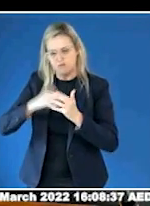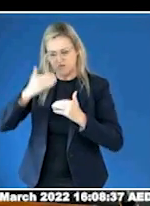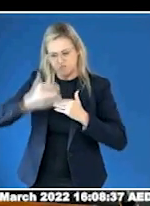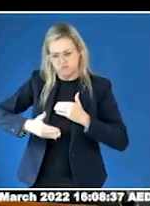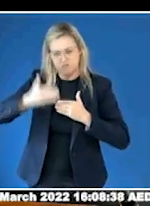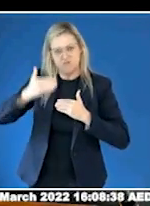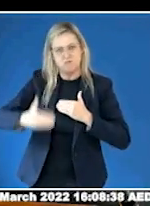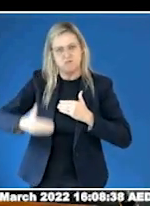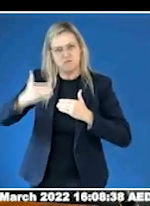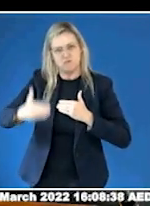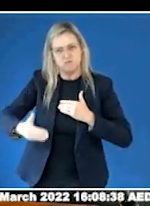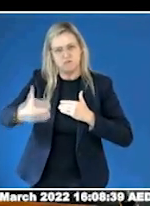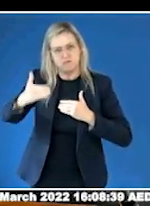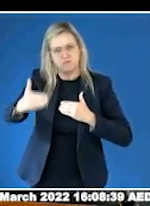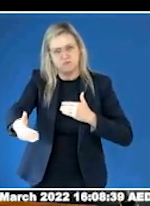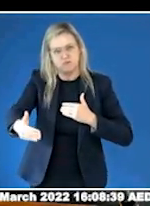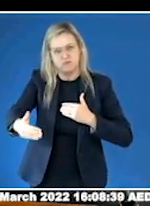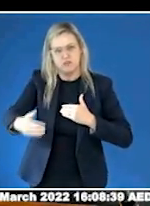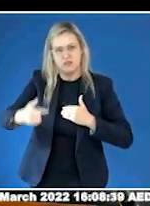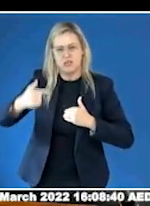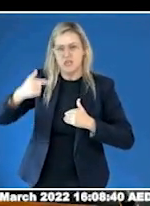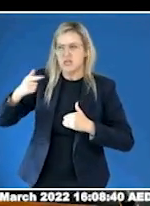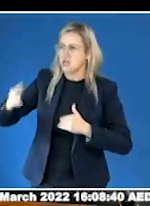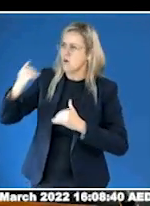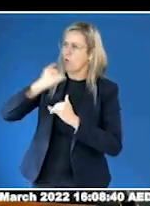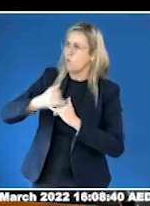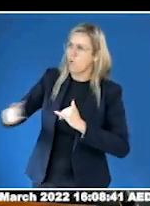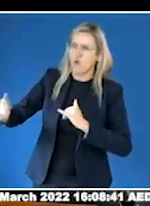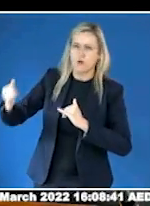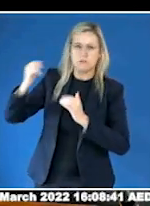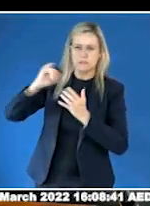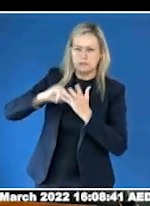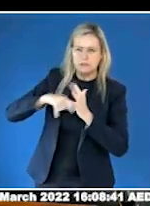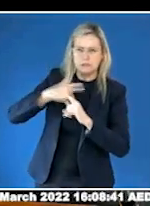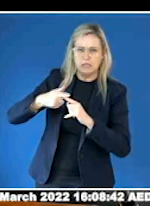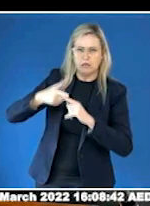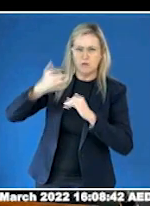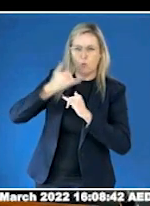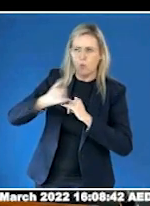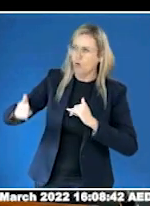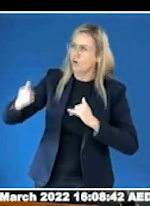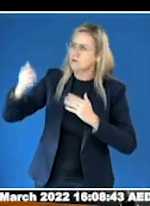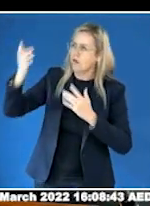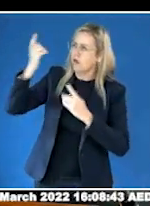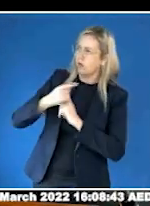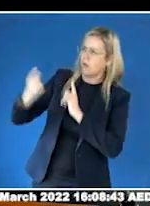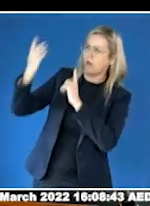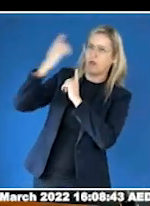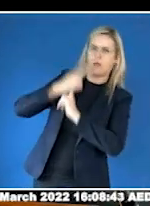The abuse I faced became more intense and degrading over time, but I struggled to leave and had no one to turn to for help.